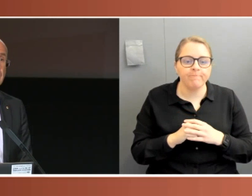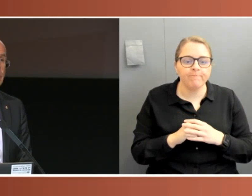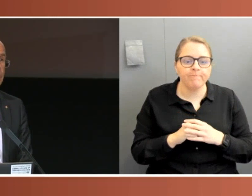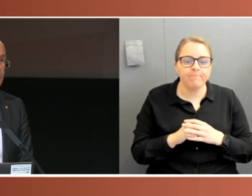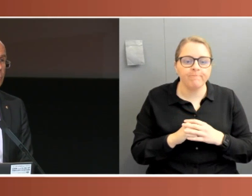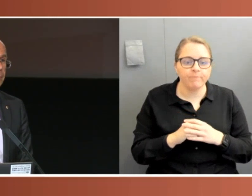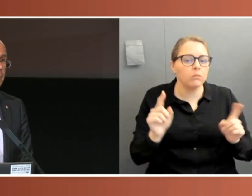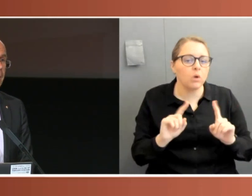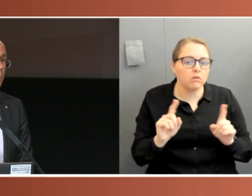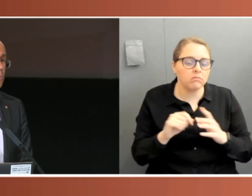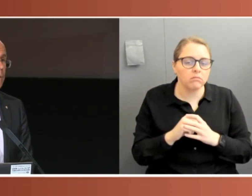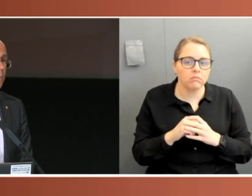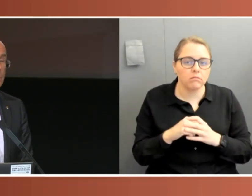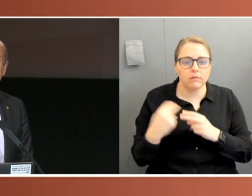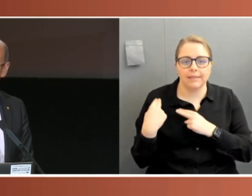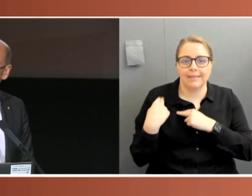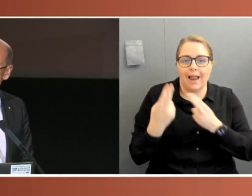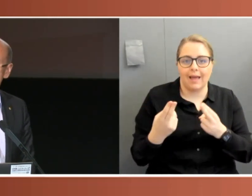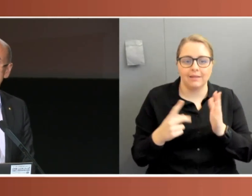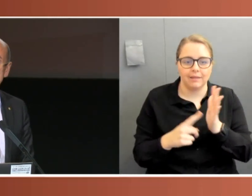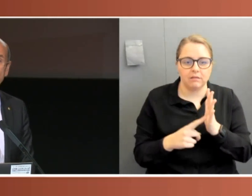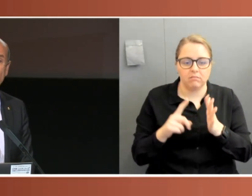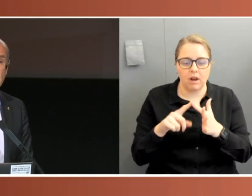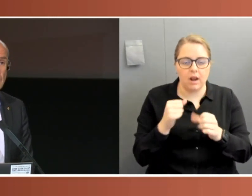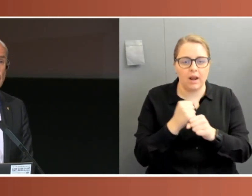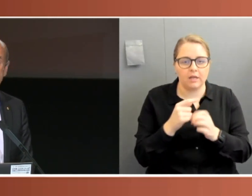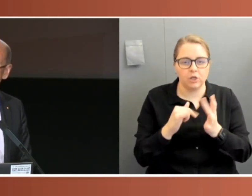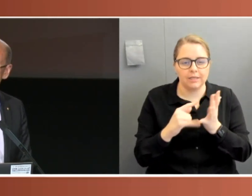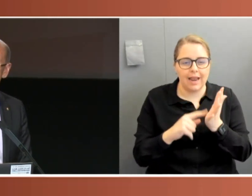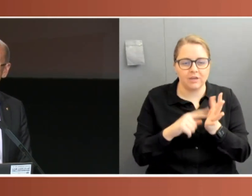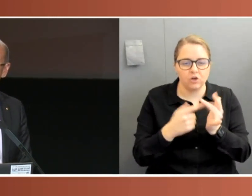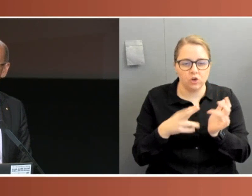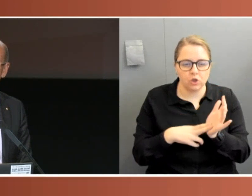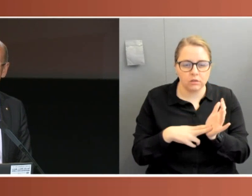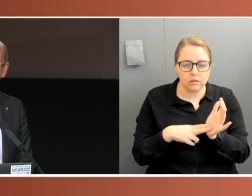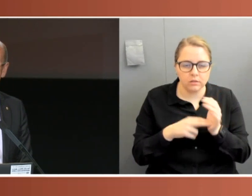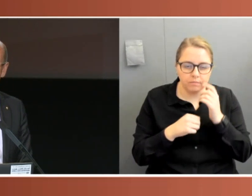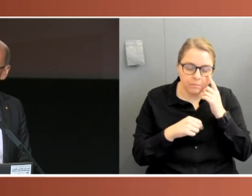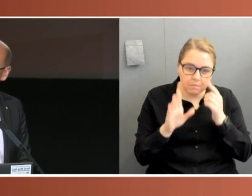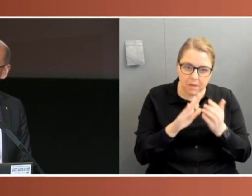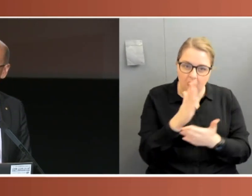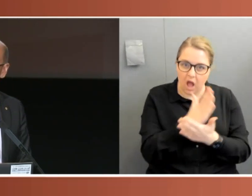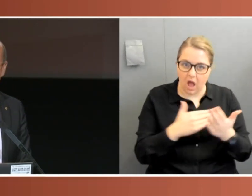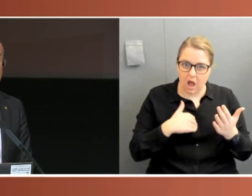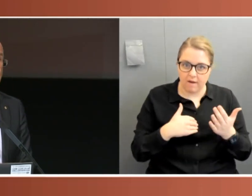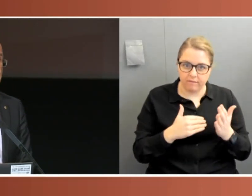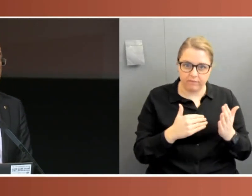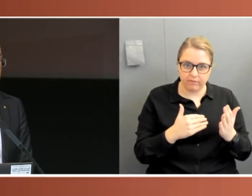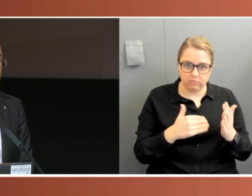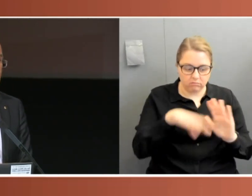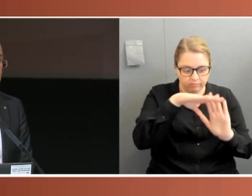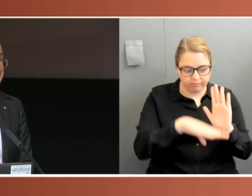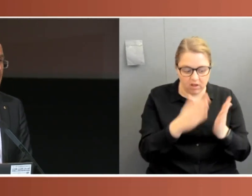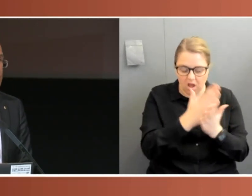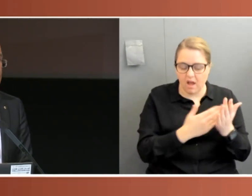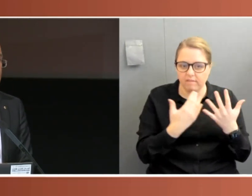delegated legislation, which has become such a dominant form of lawmaking, around half of the statute book, but also especially exacerbating that